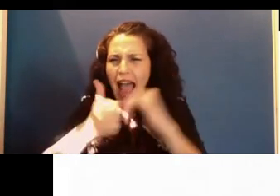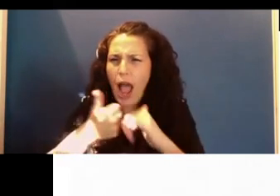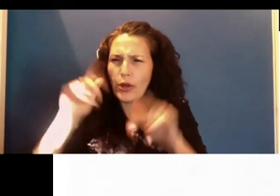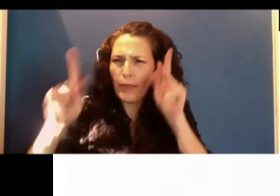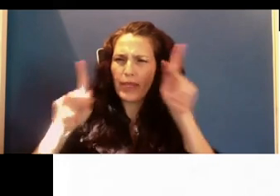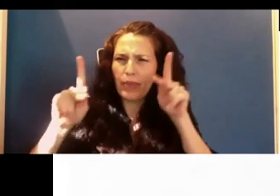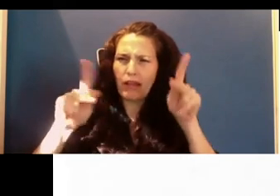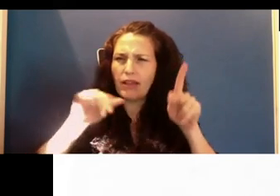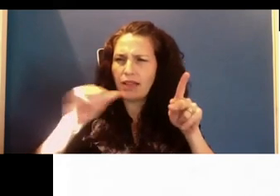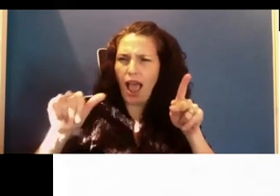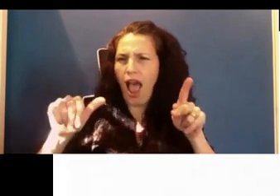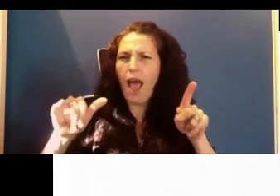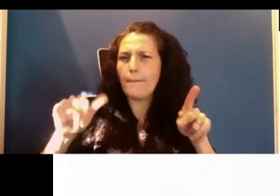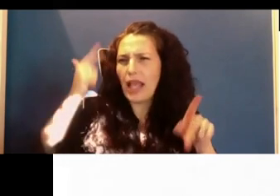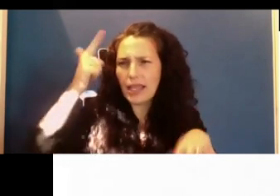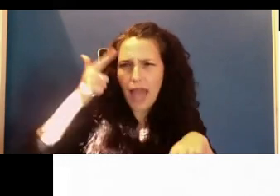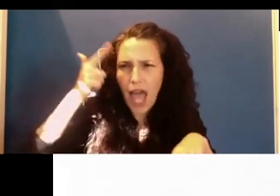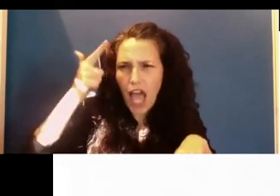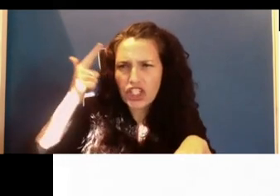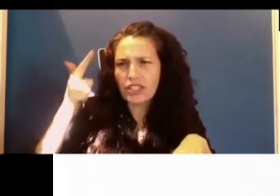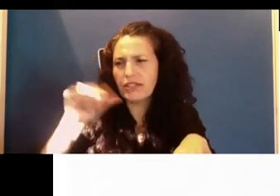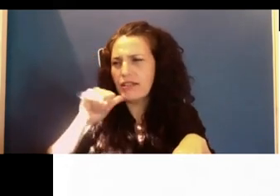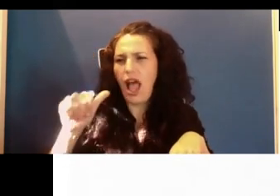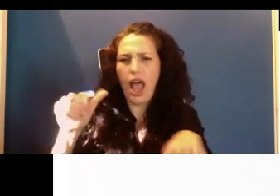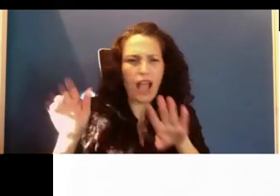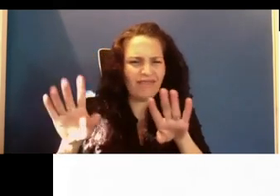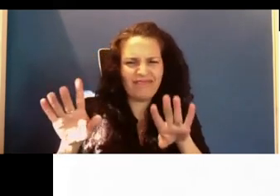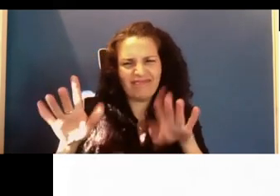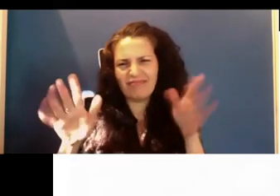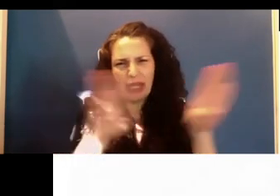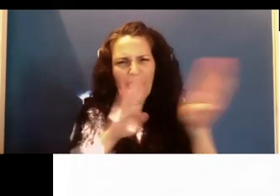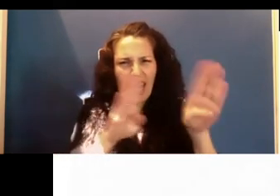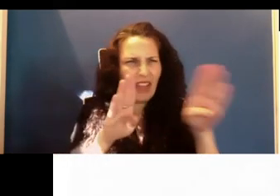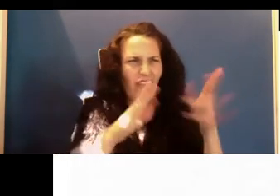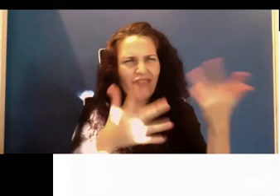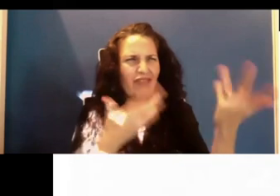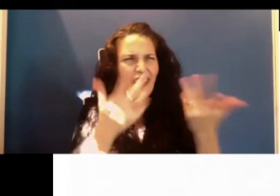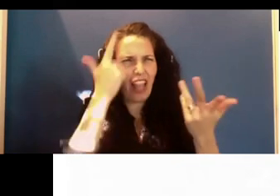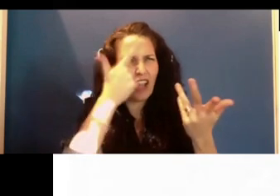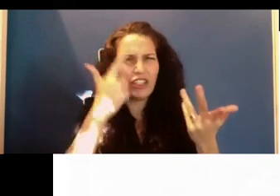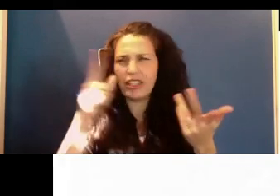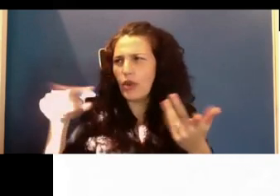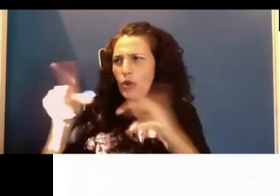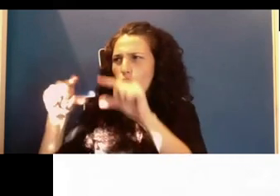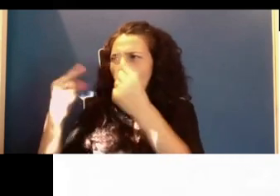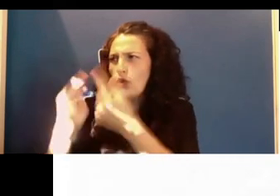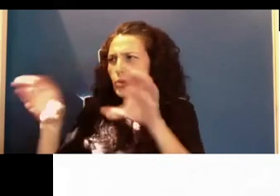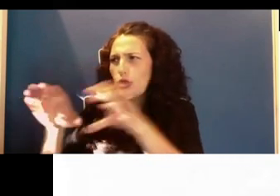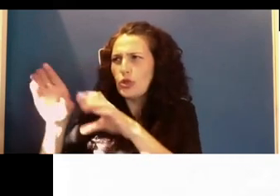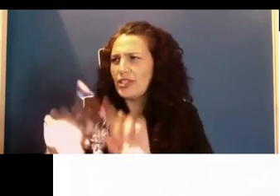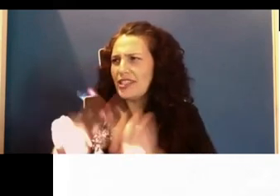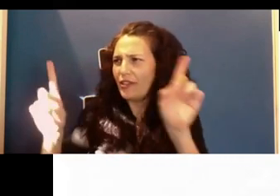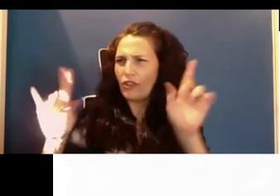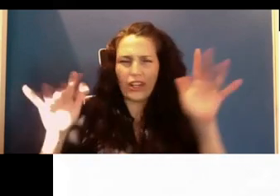sometimes? Why do groups of people do what they do? And how do we become who we are? I think maybe it was this